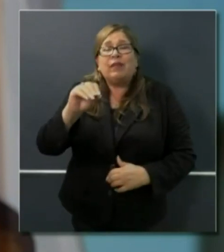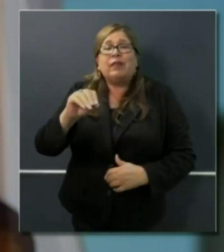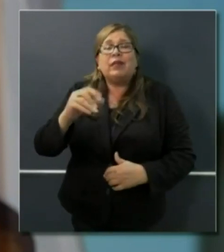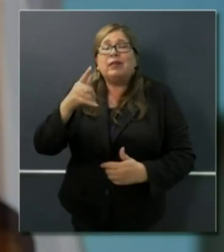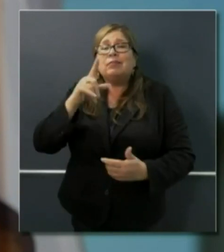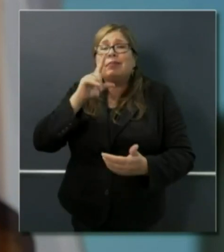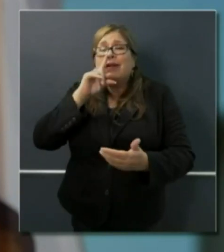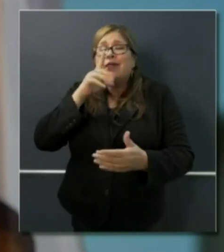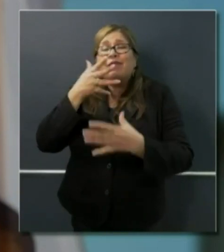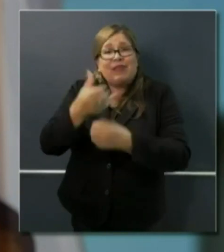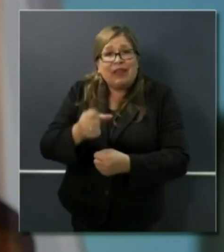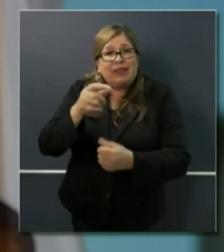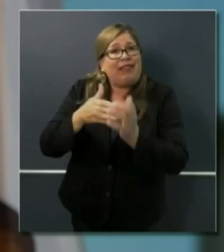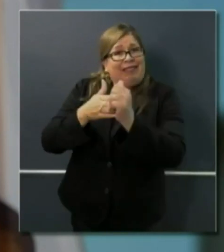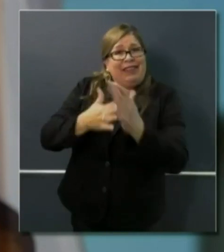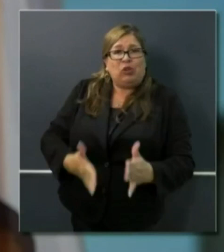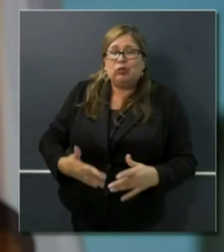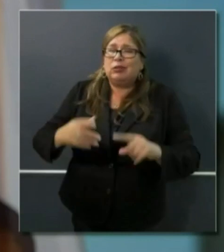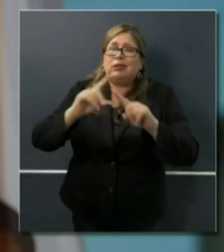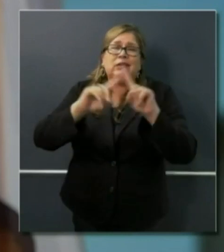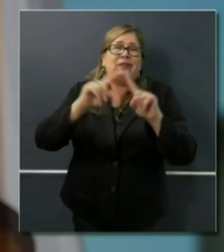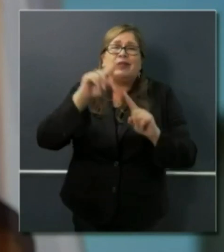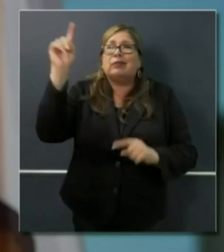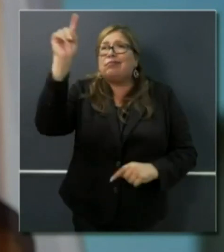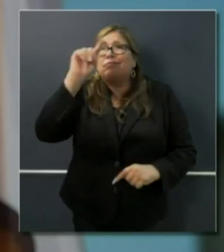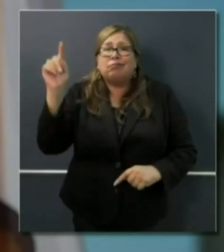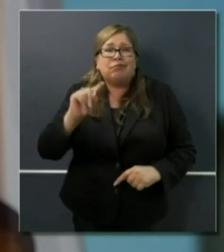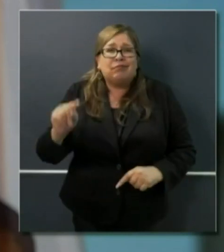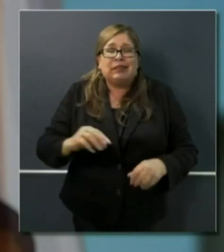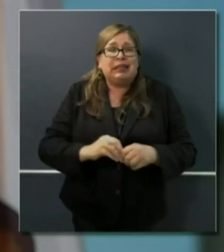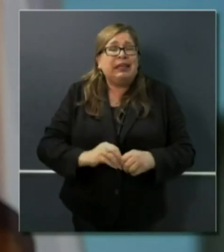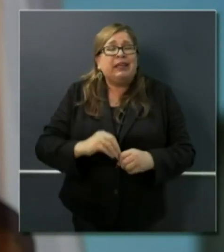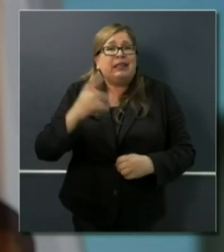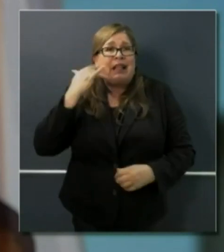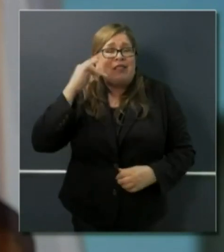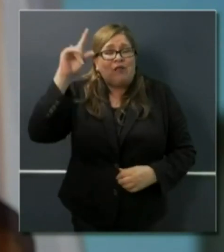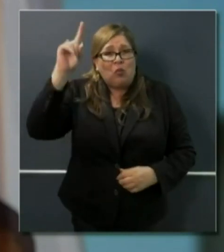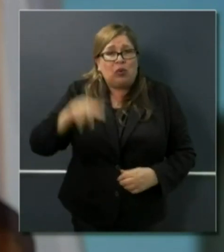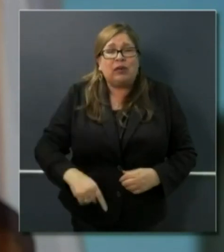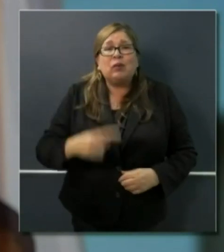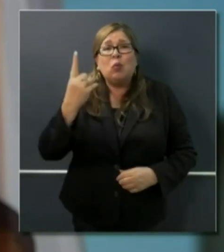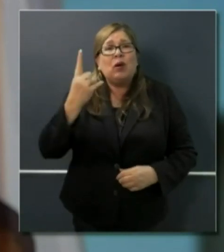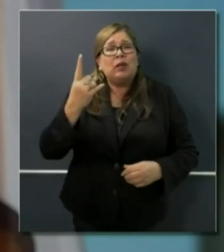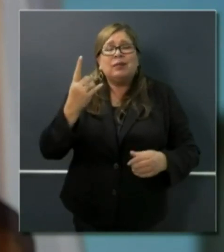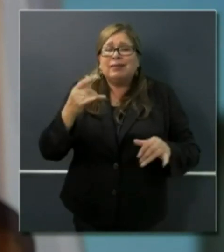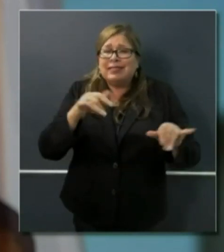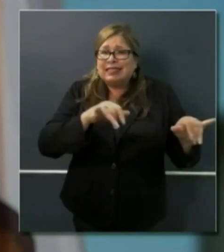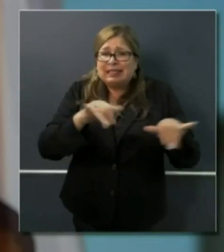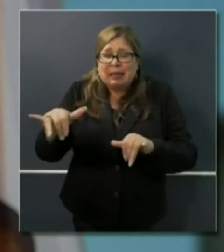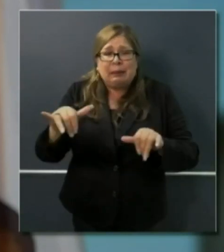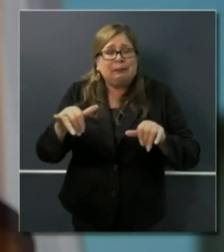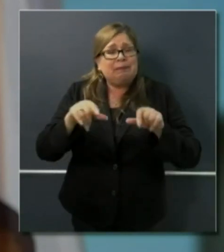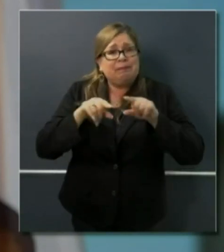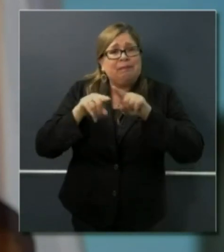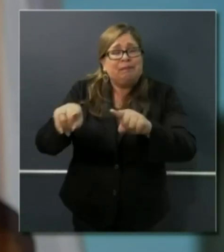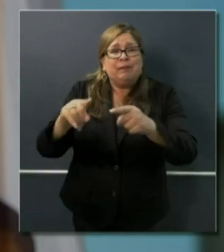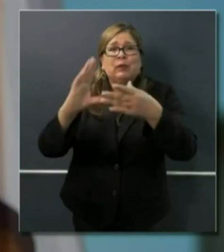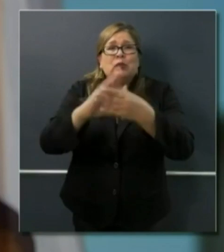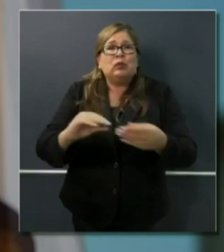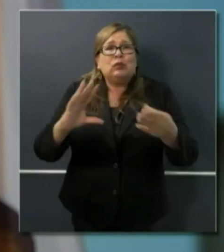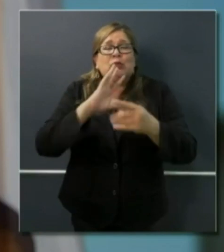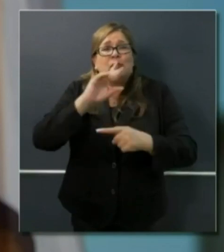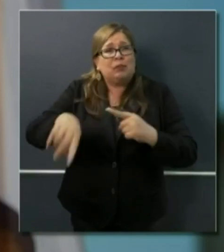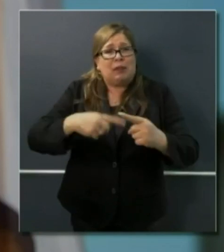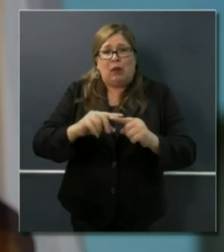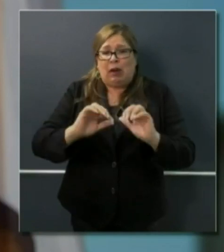part of this state. And one common thread was how one deals with grief at this time,